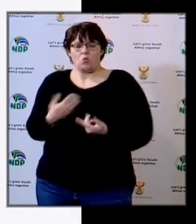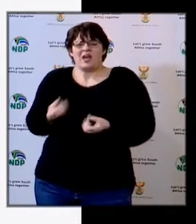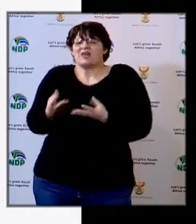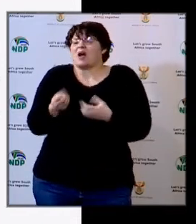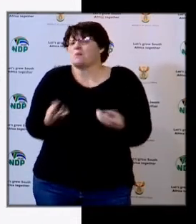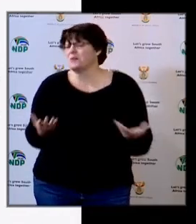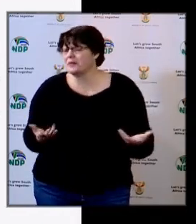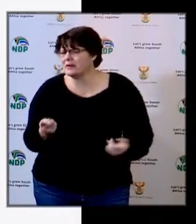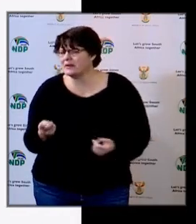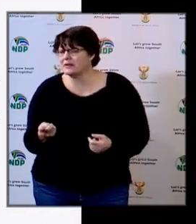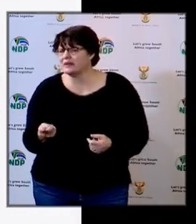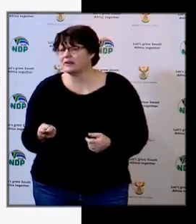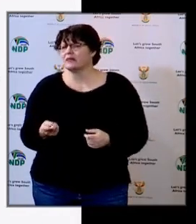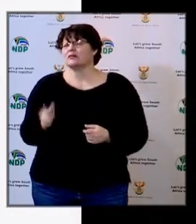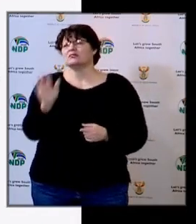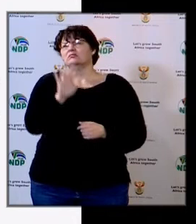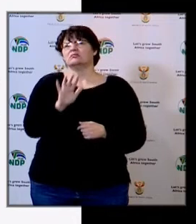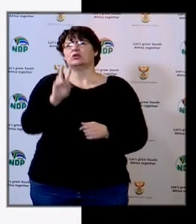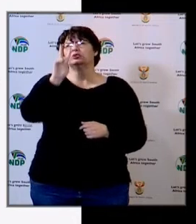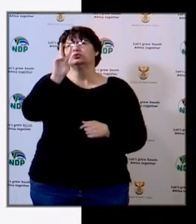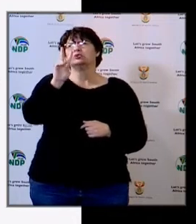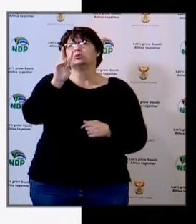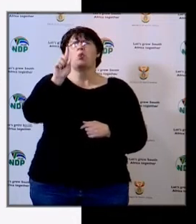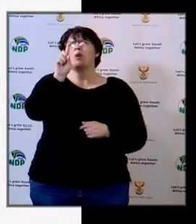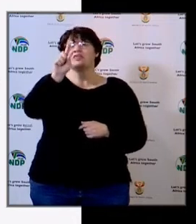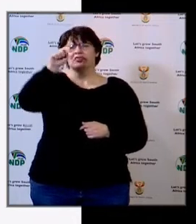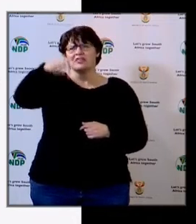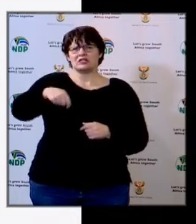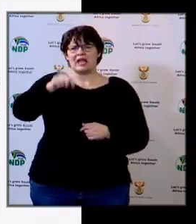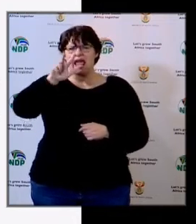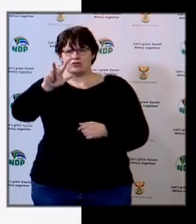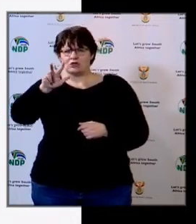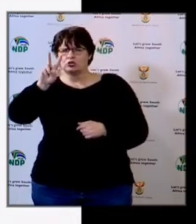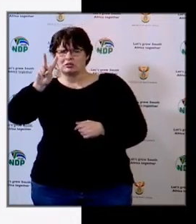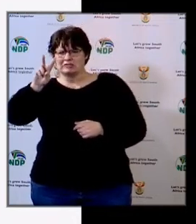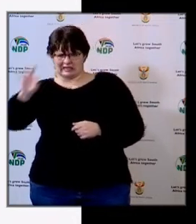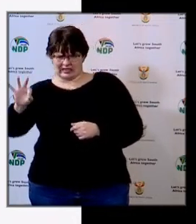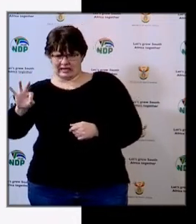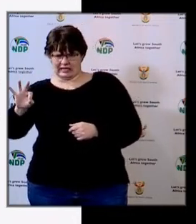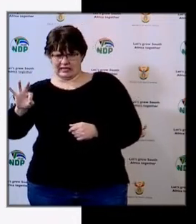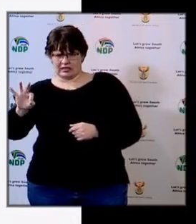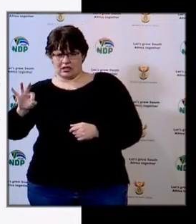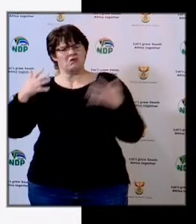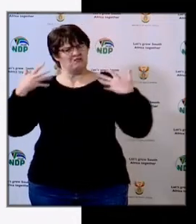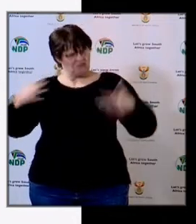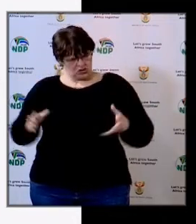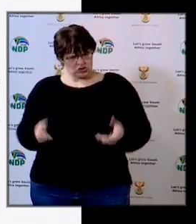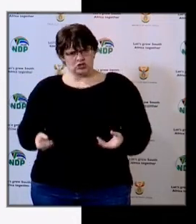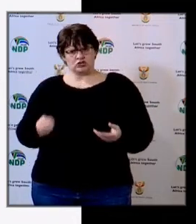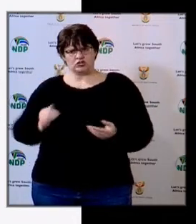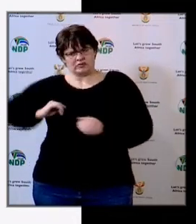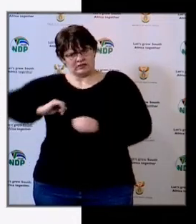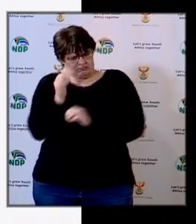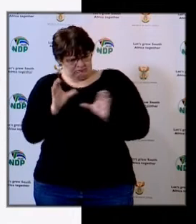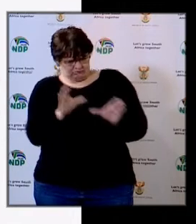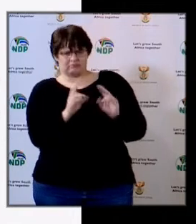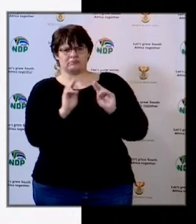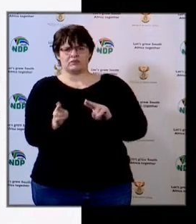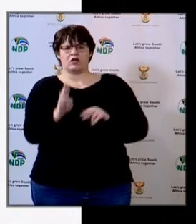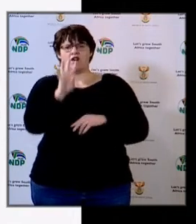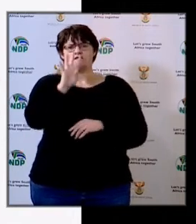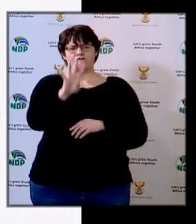to the tune of 1,843 tanks that we have secured for the province.